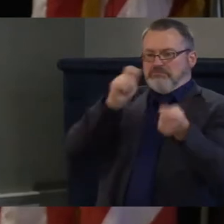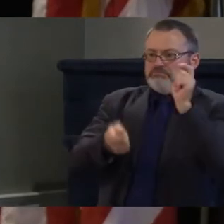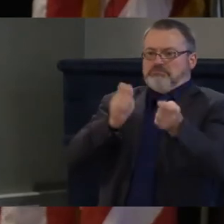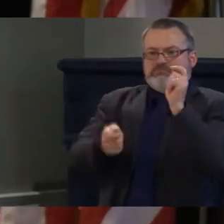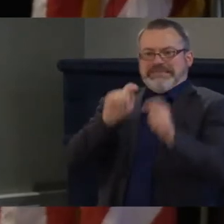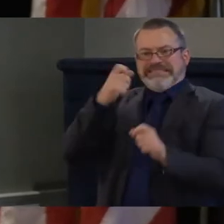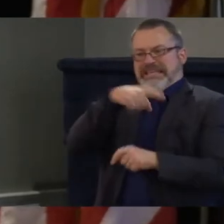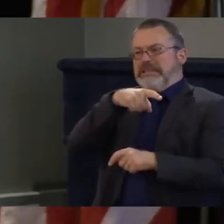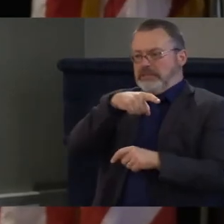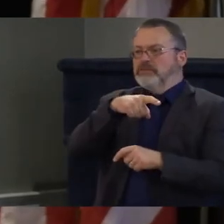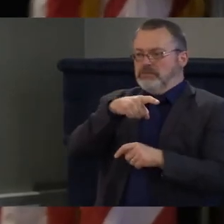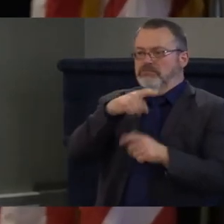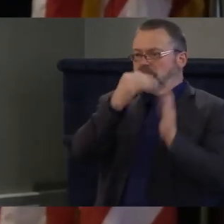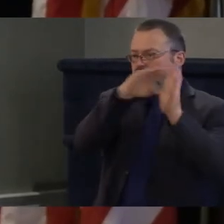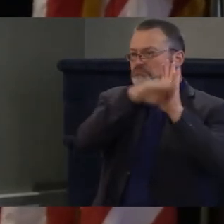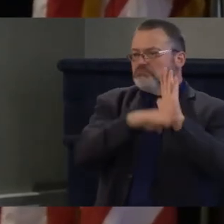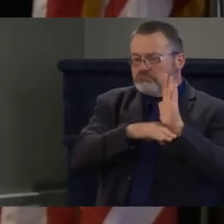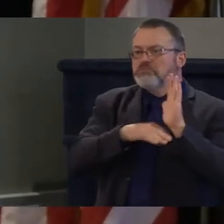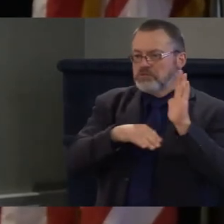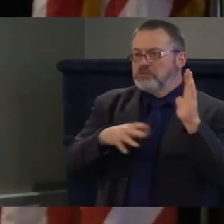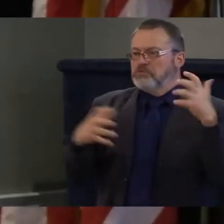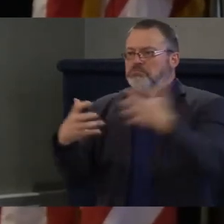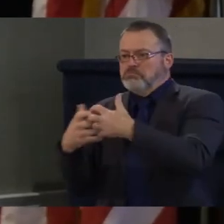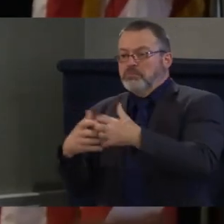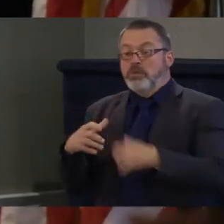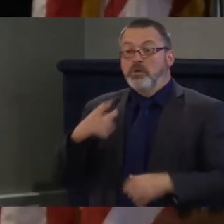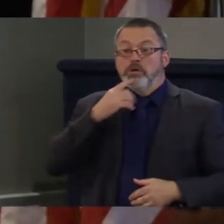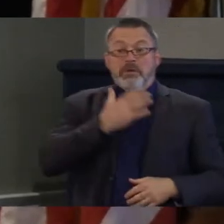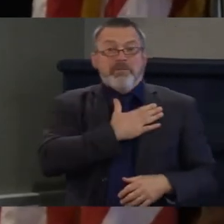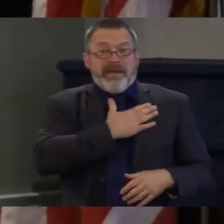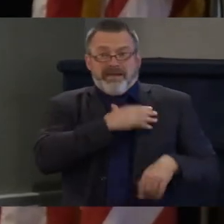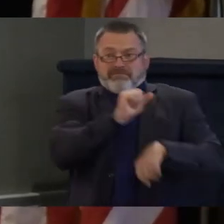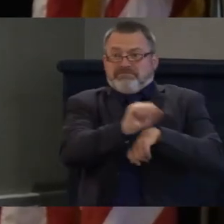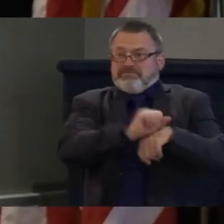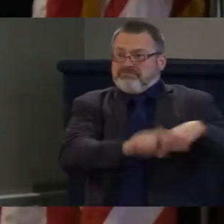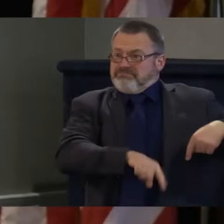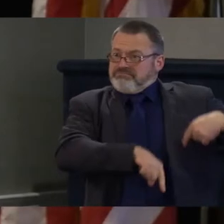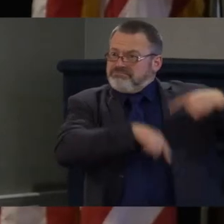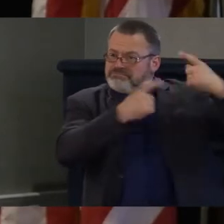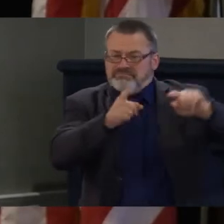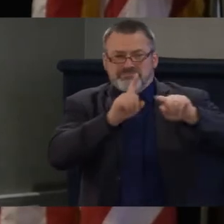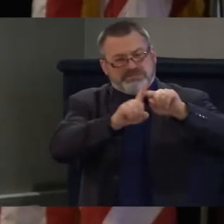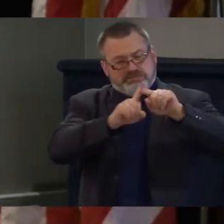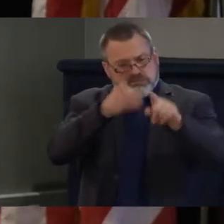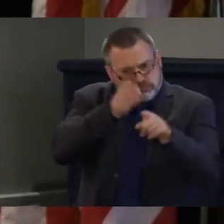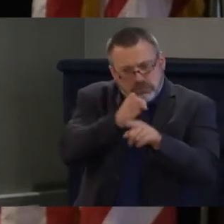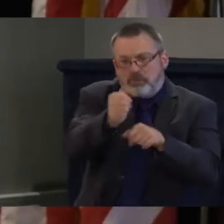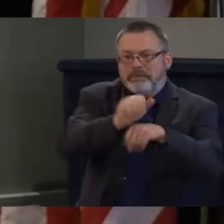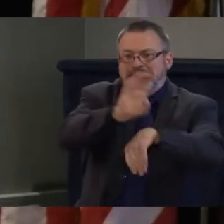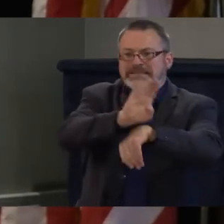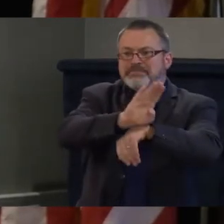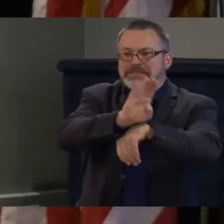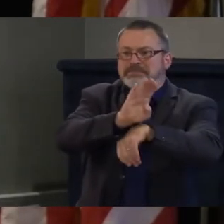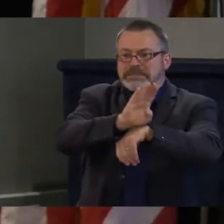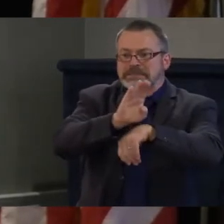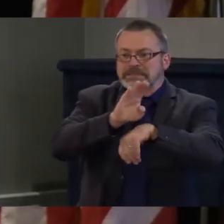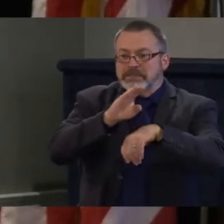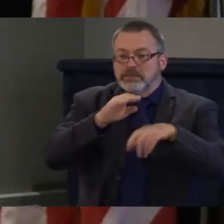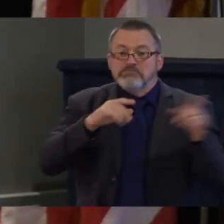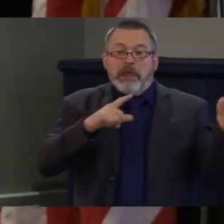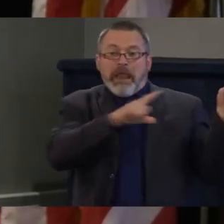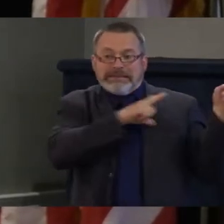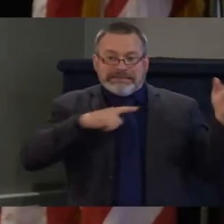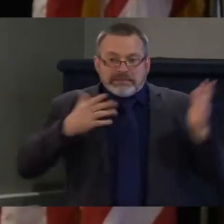hundreds of businesses over my career, and landlords, property owners, things like that.